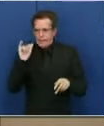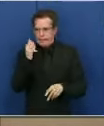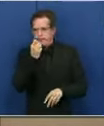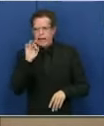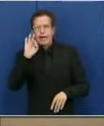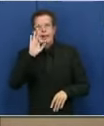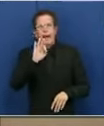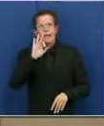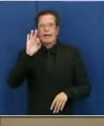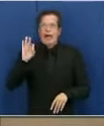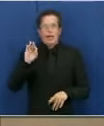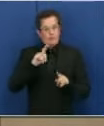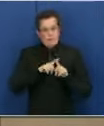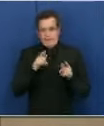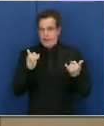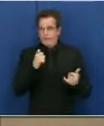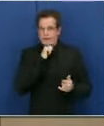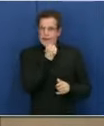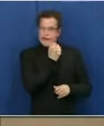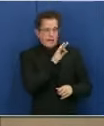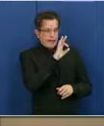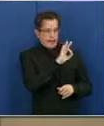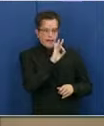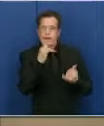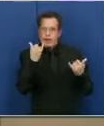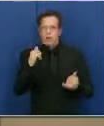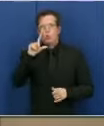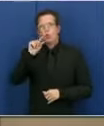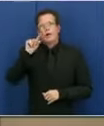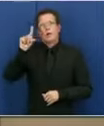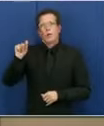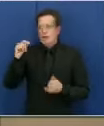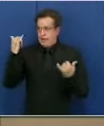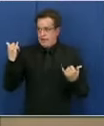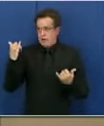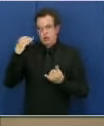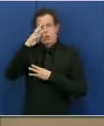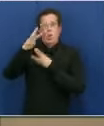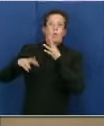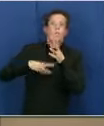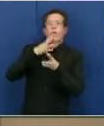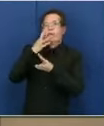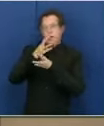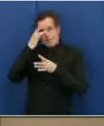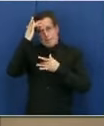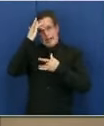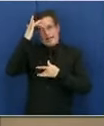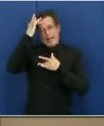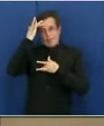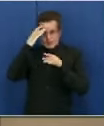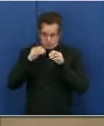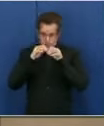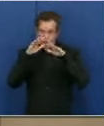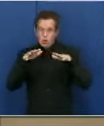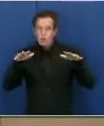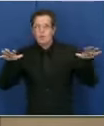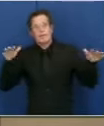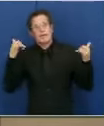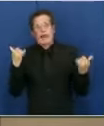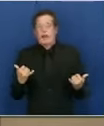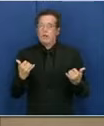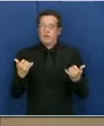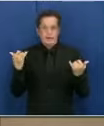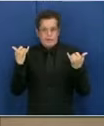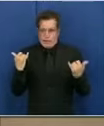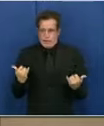but it's not 1999, it is 2020. And in 2020 we face a global pandemic. And so we need everyone. It isn't every New